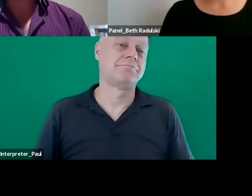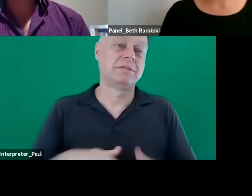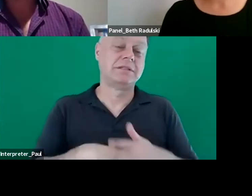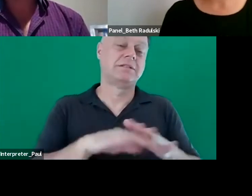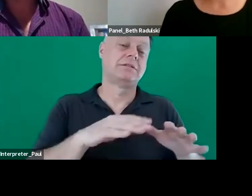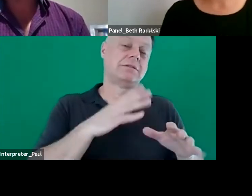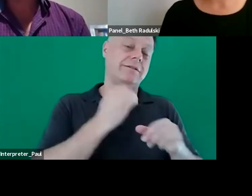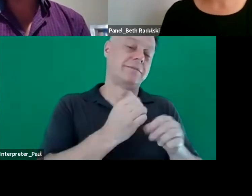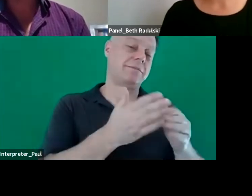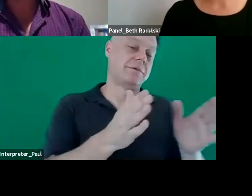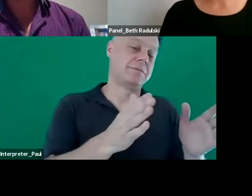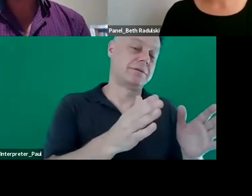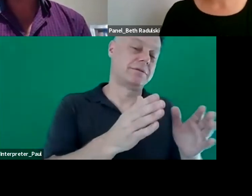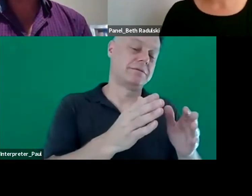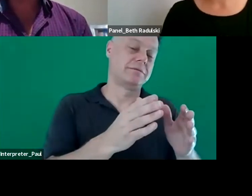and advocacy